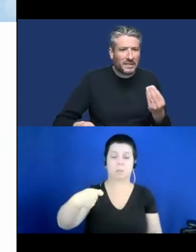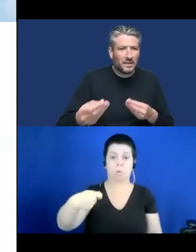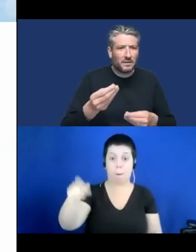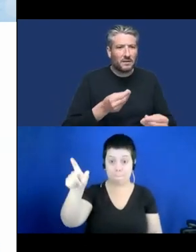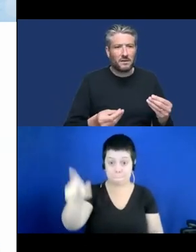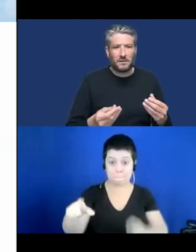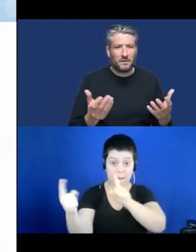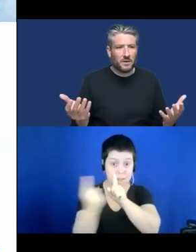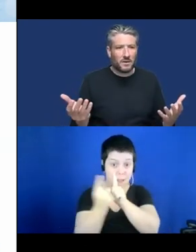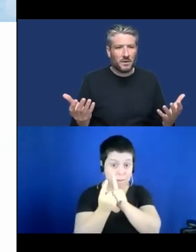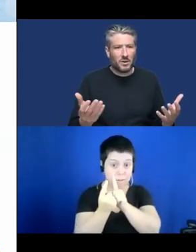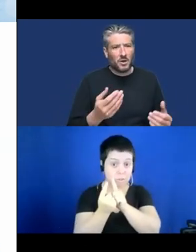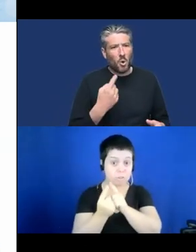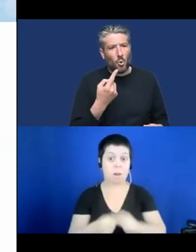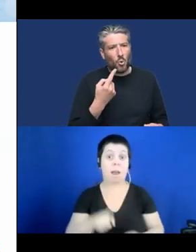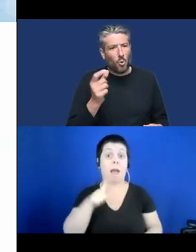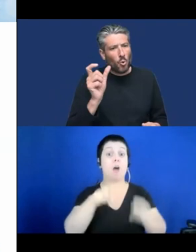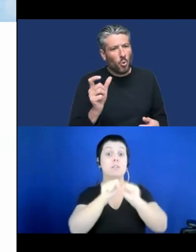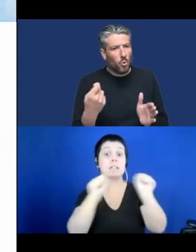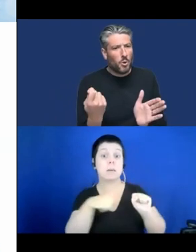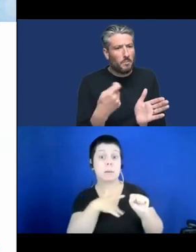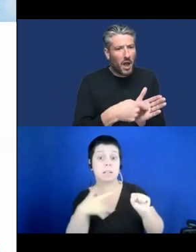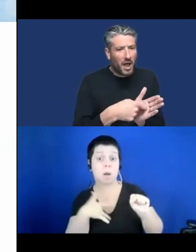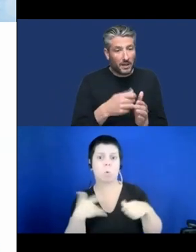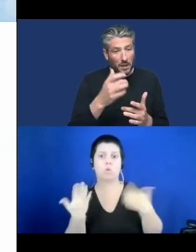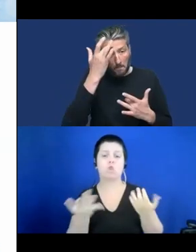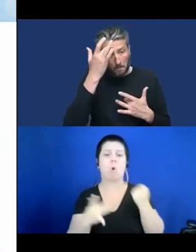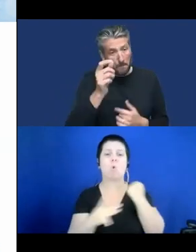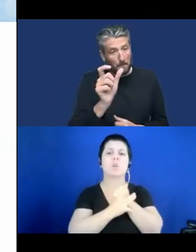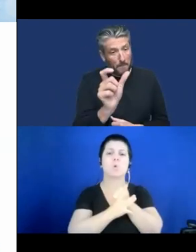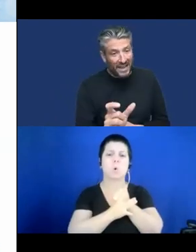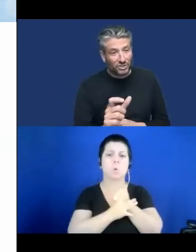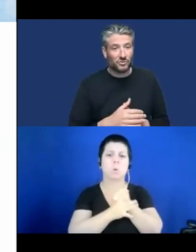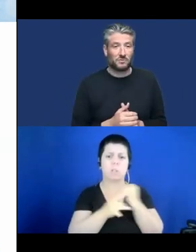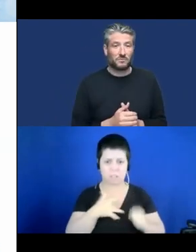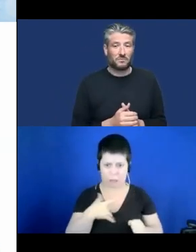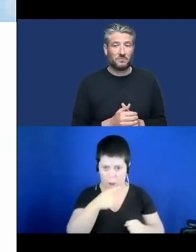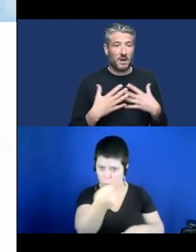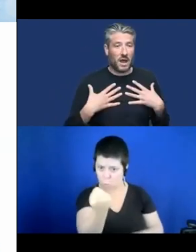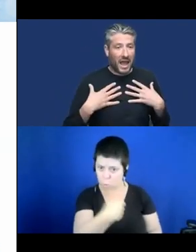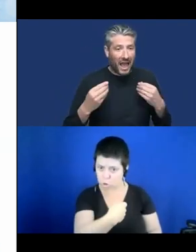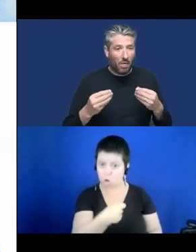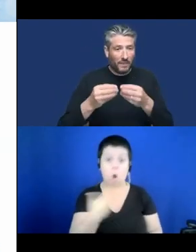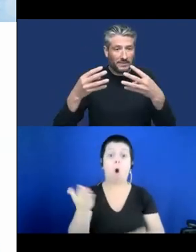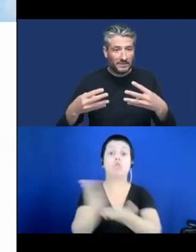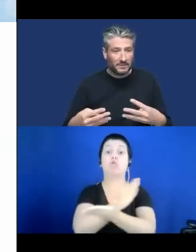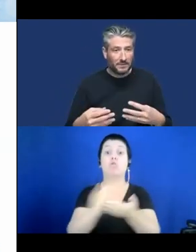Is it the healthcare system or the insurance system? Or is it divided over both?